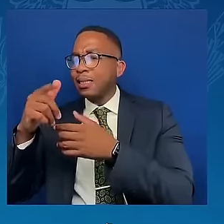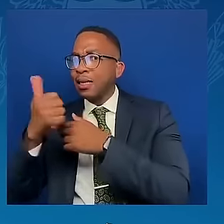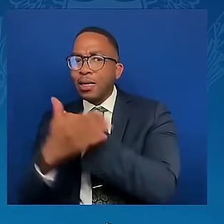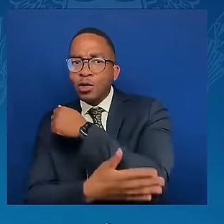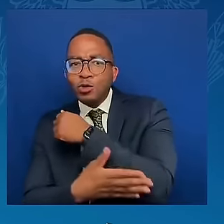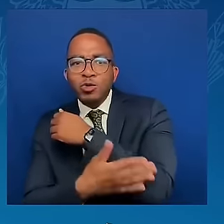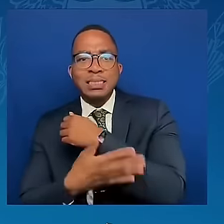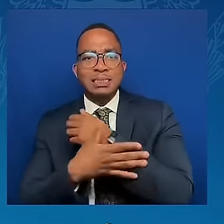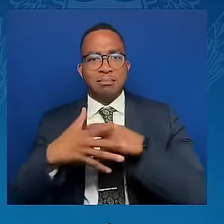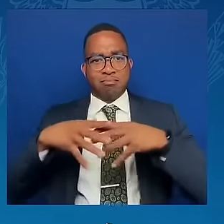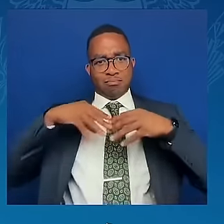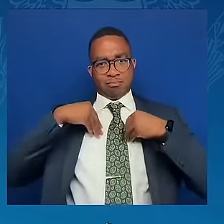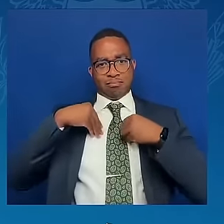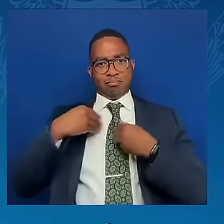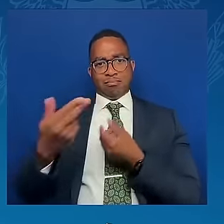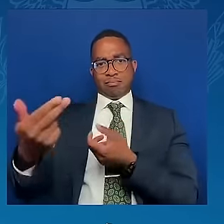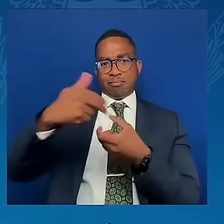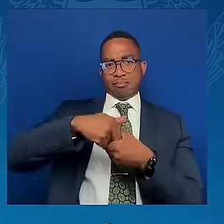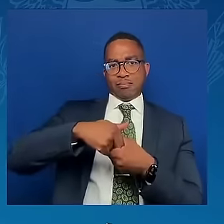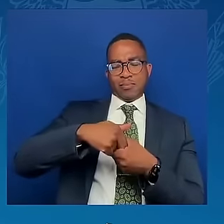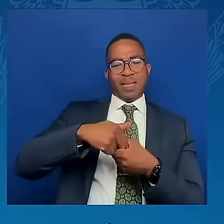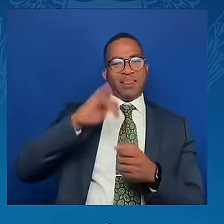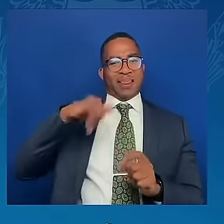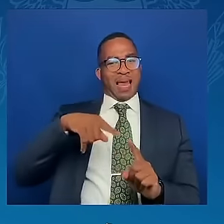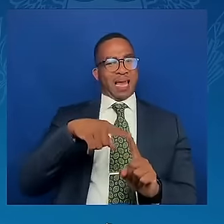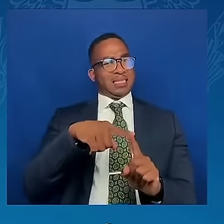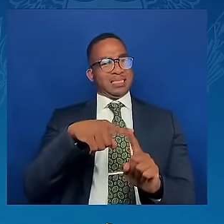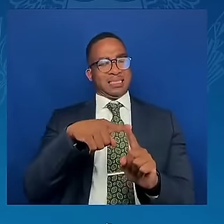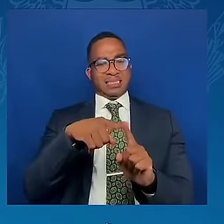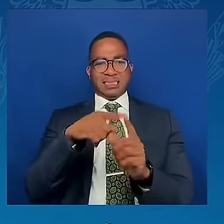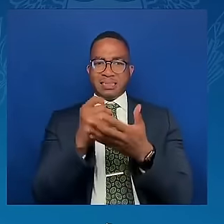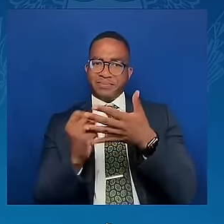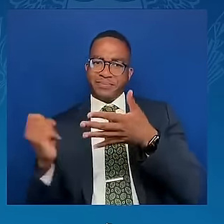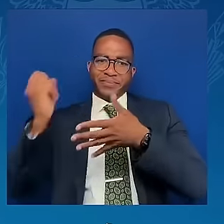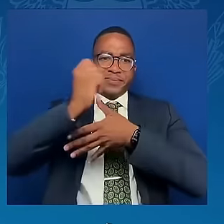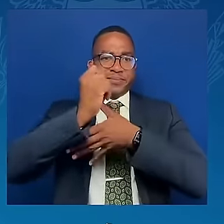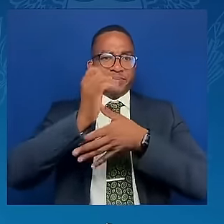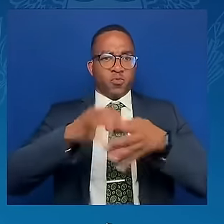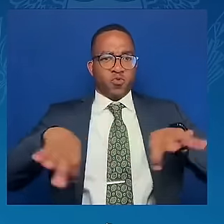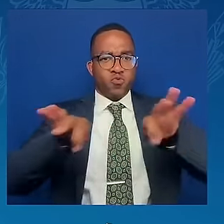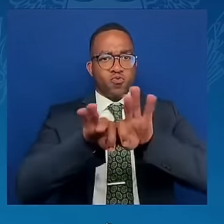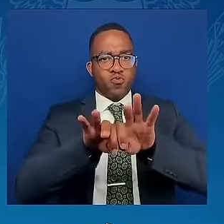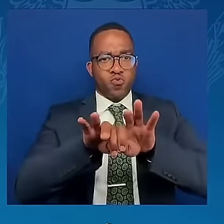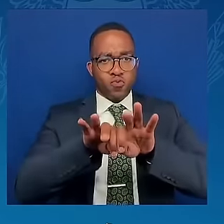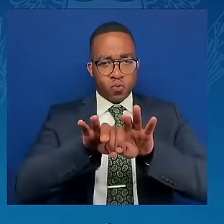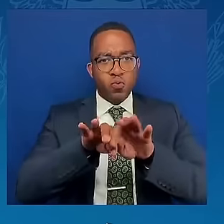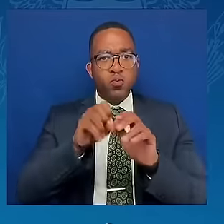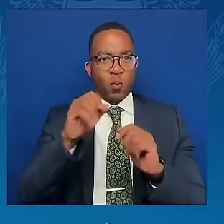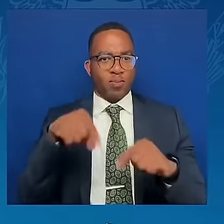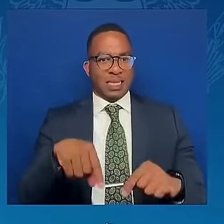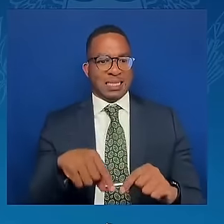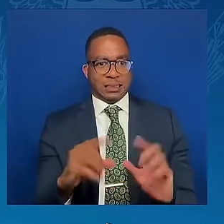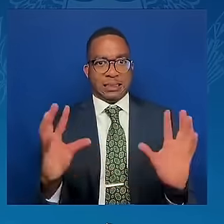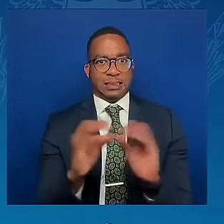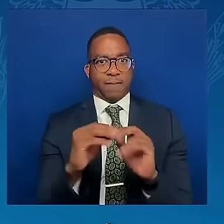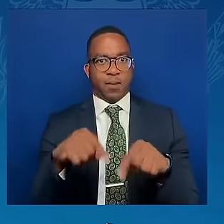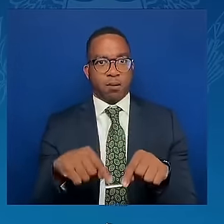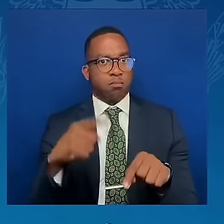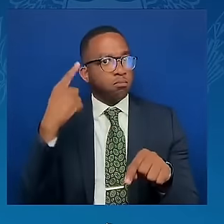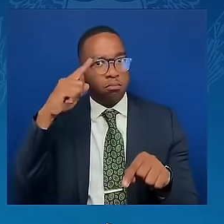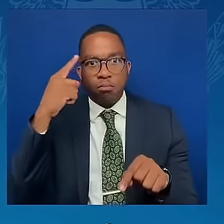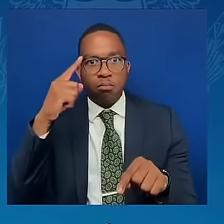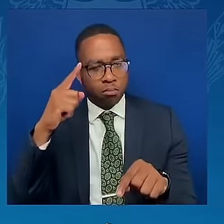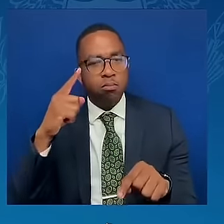use this summit to express our support for a peaceful process, for a process beyond any armed